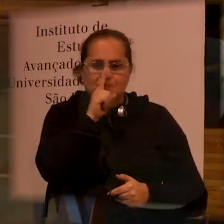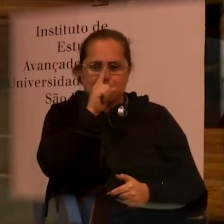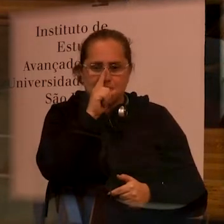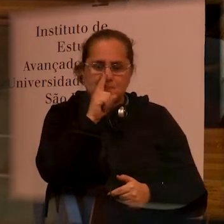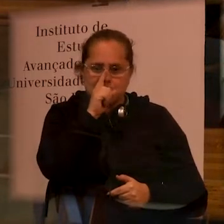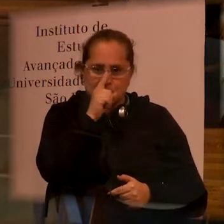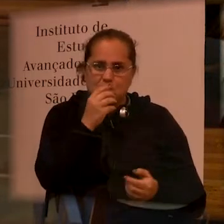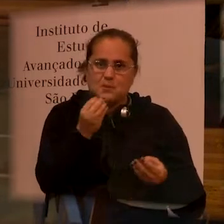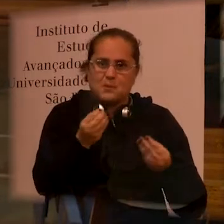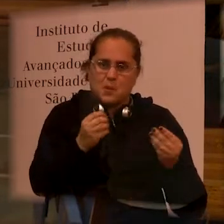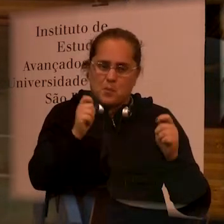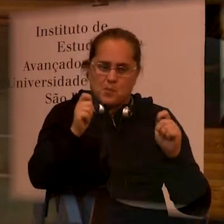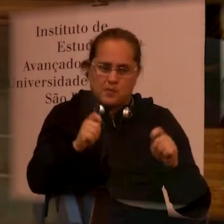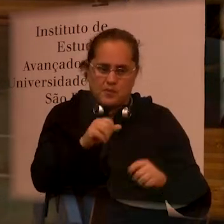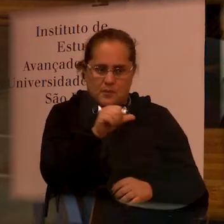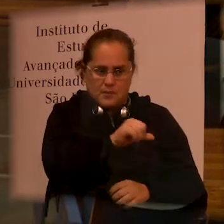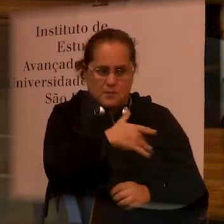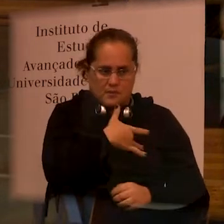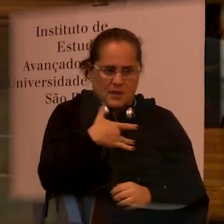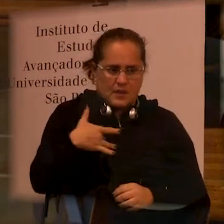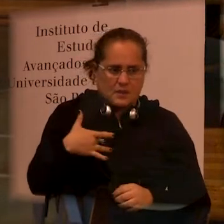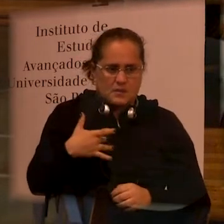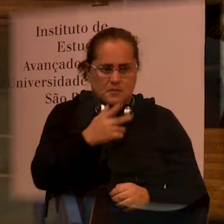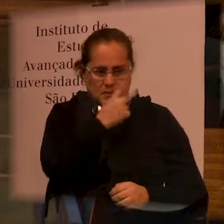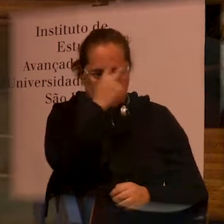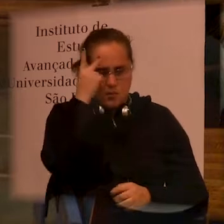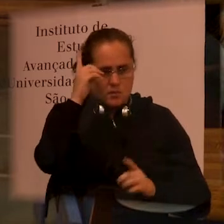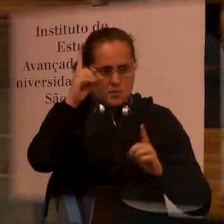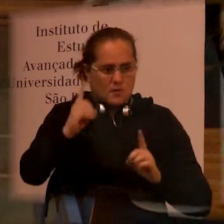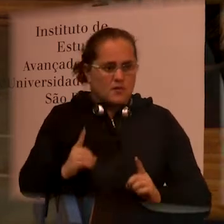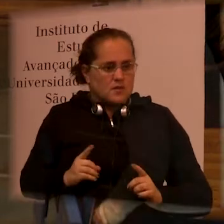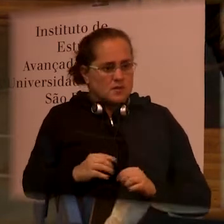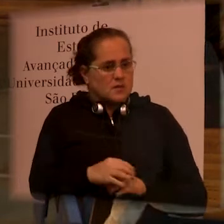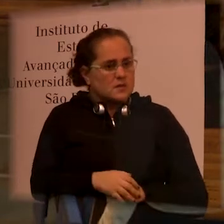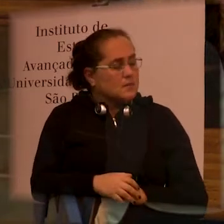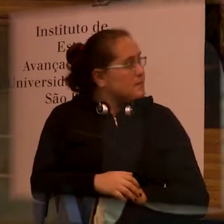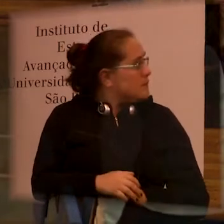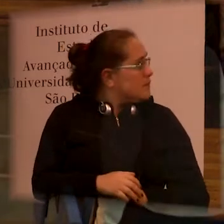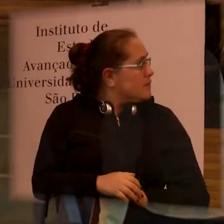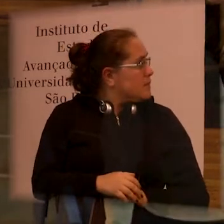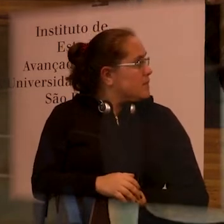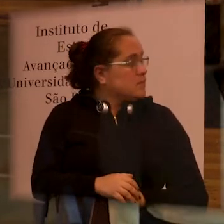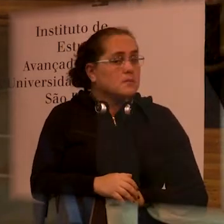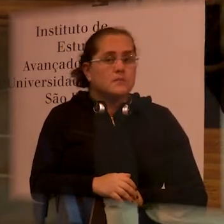conditions of the work can harm the conditioned people with disabilities.